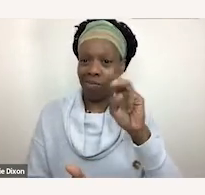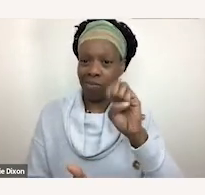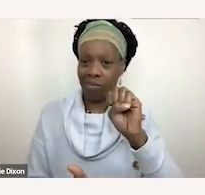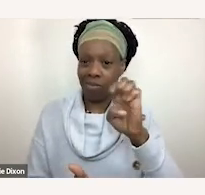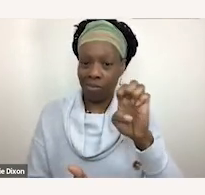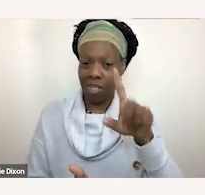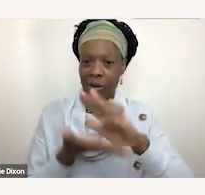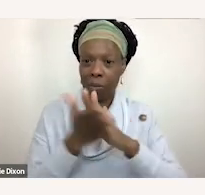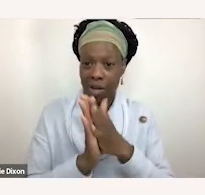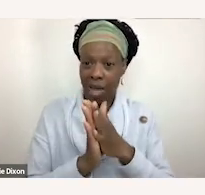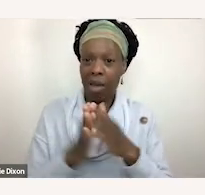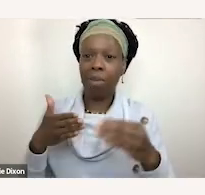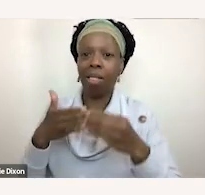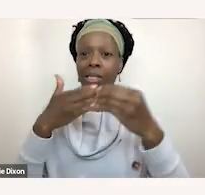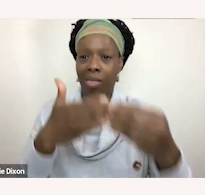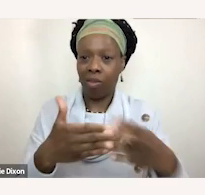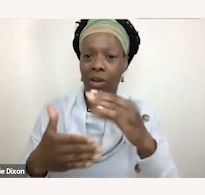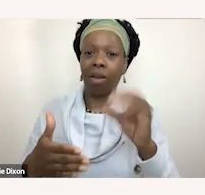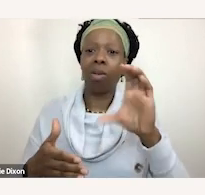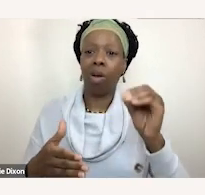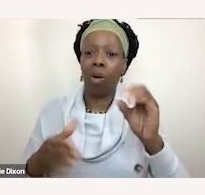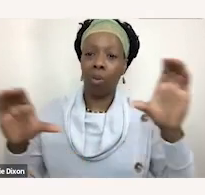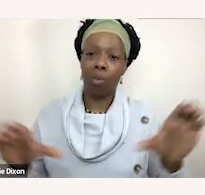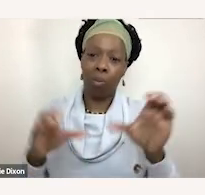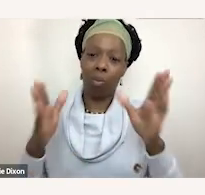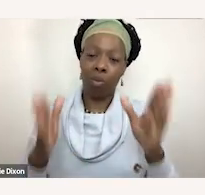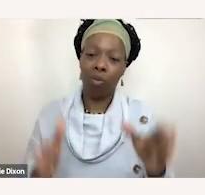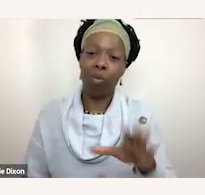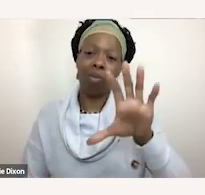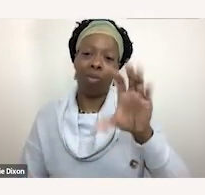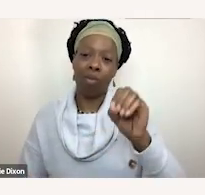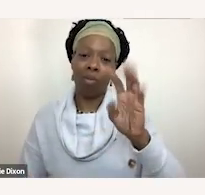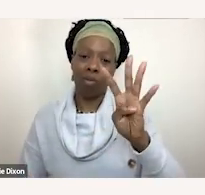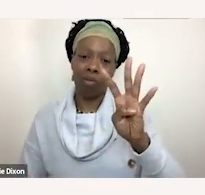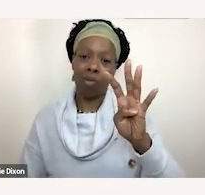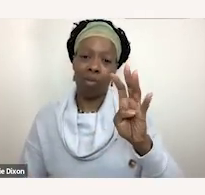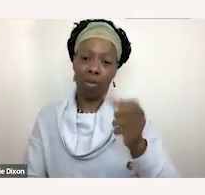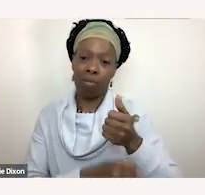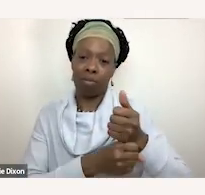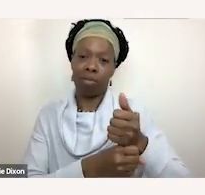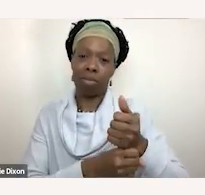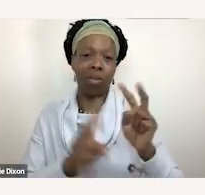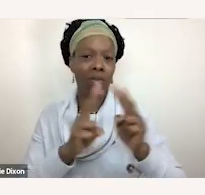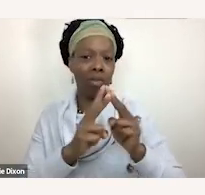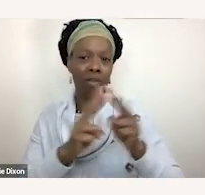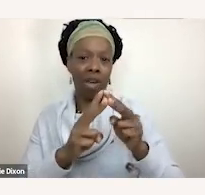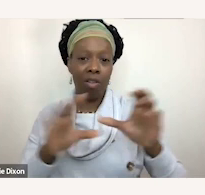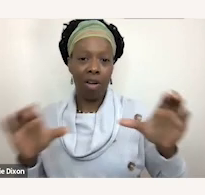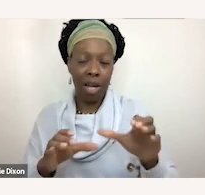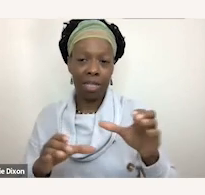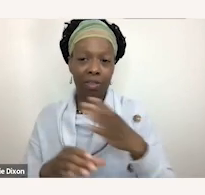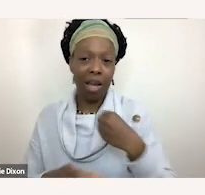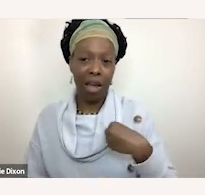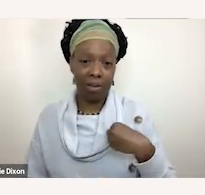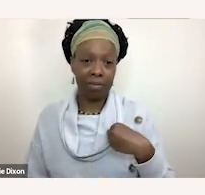and a co-organizer of the 504 sit-in she's still very active um in activism today she has a memoir